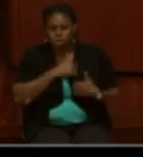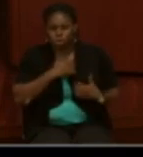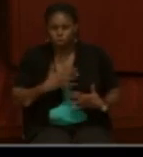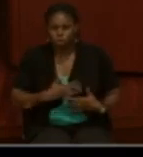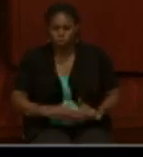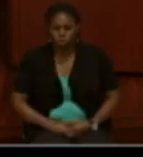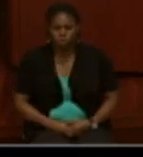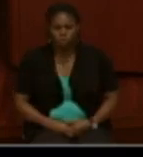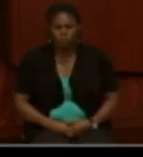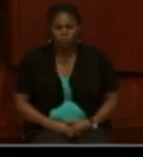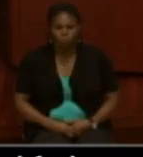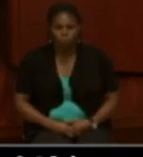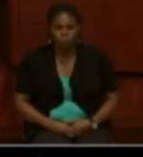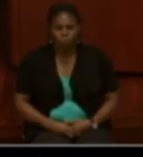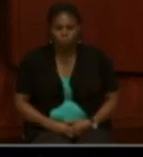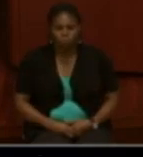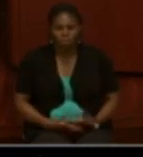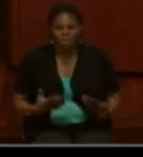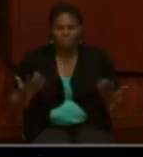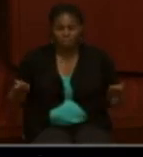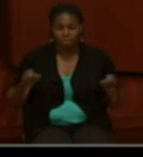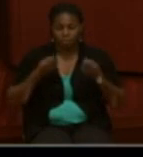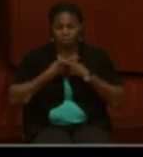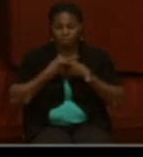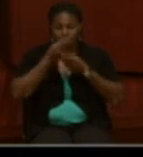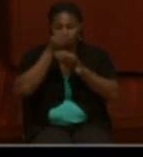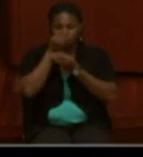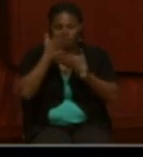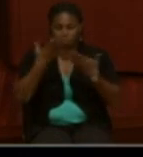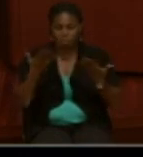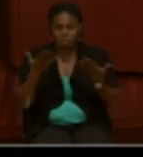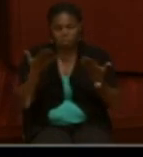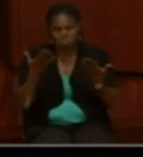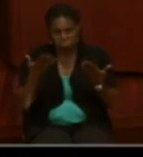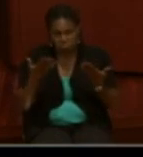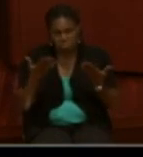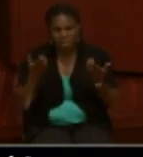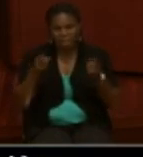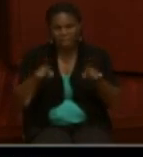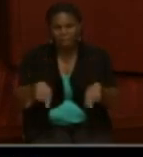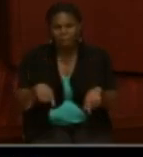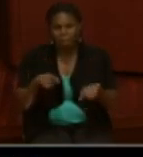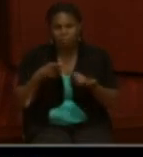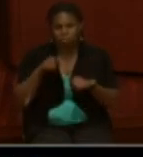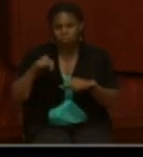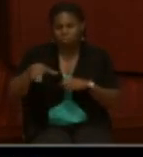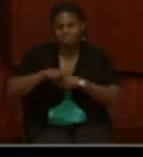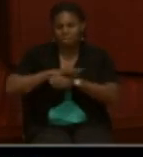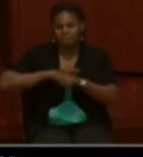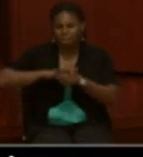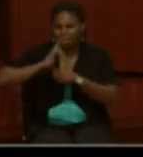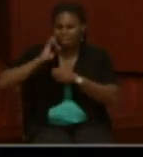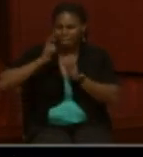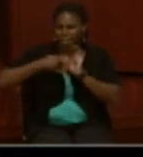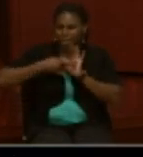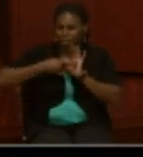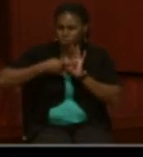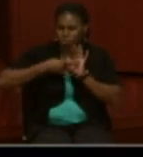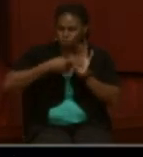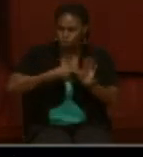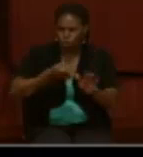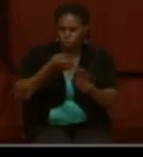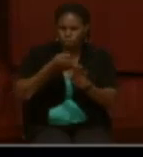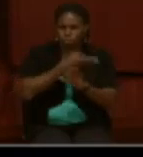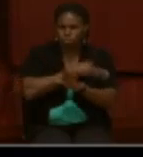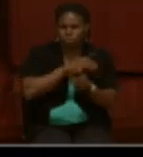It's also not unusual to have conflicting information in various historic records from this area, which I think we've shown in just previous